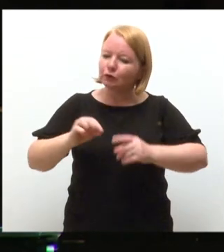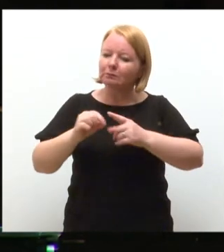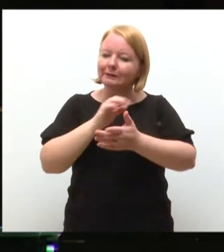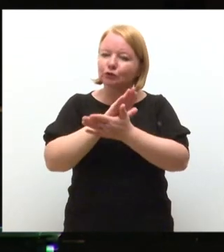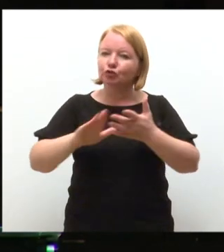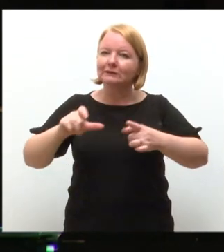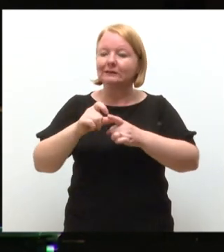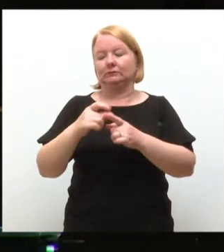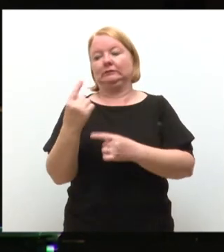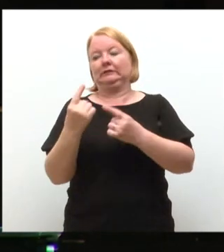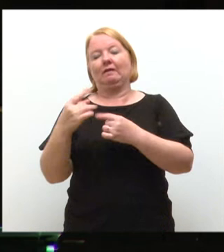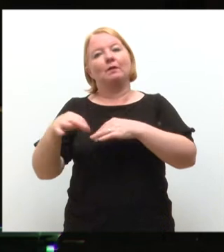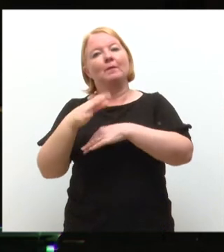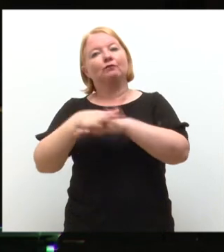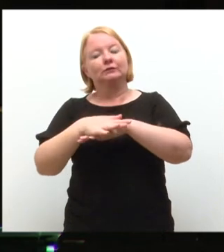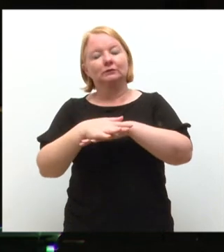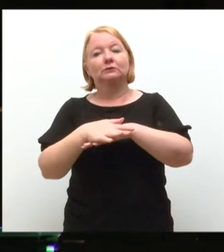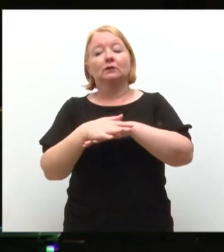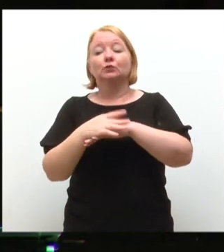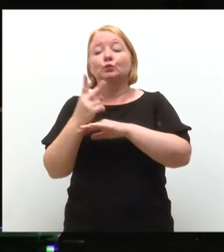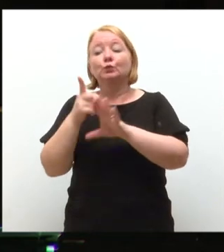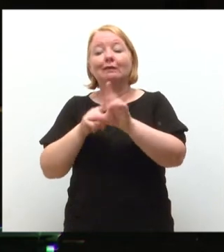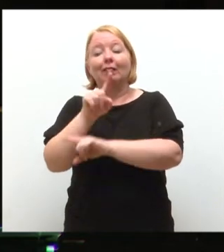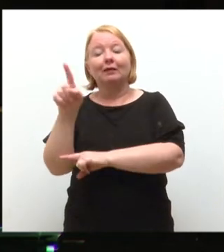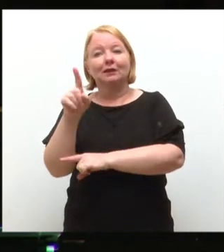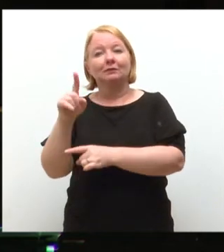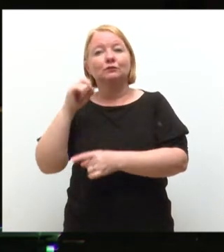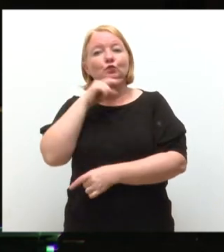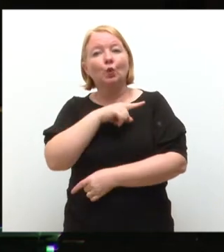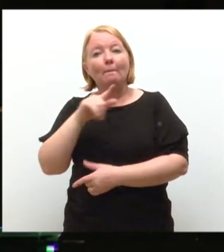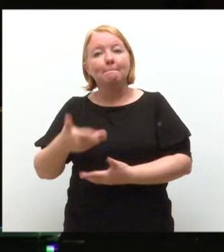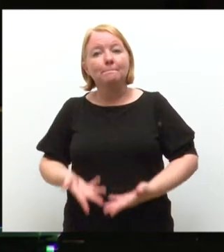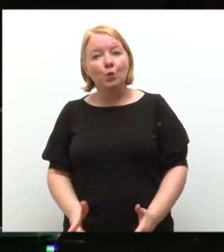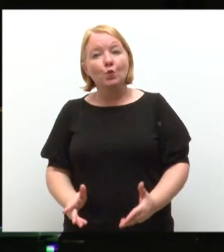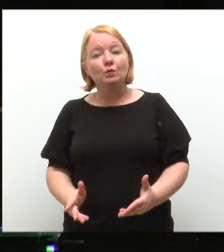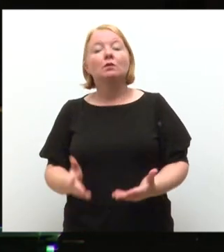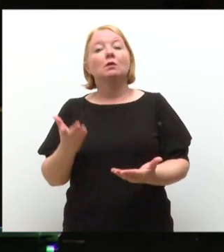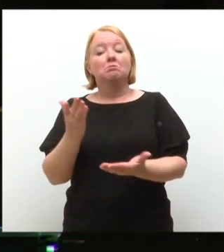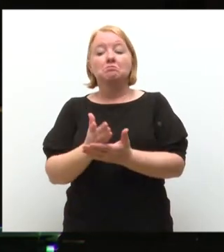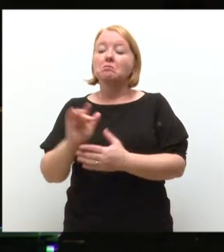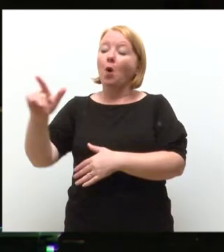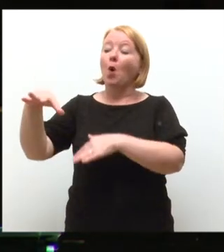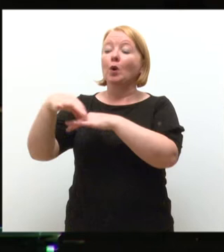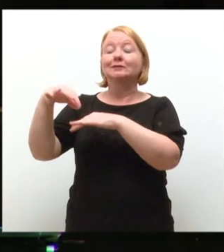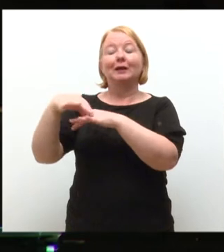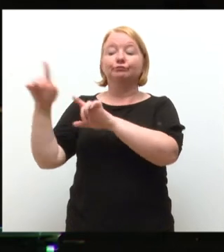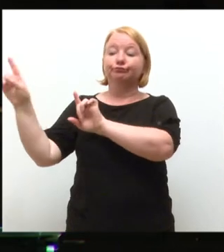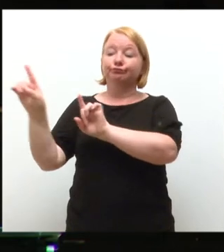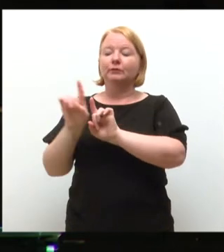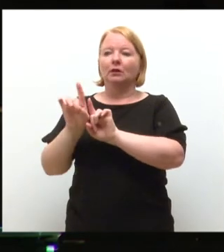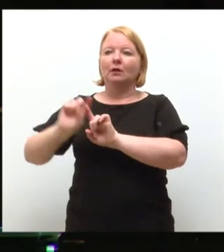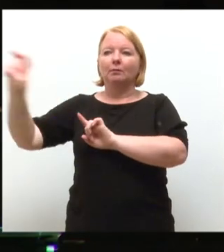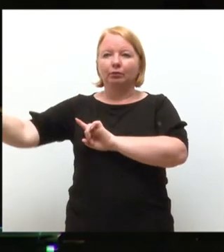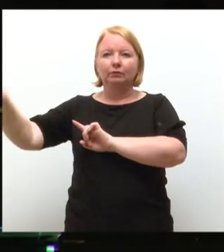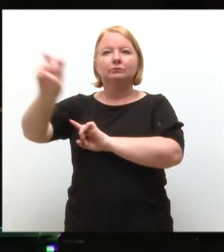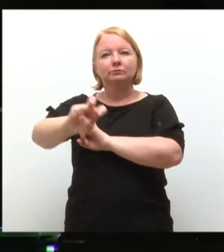she got married. Her son was born a few years later. Her then husband, who worked in local government, regularly moved jobs